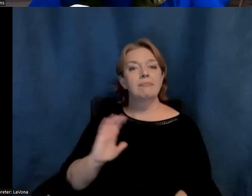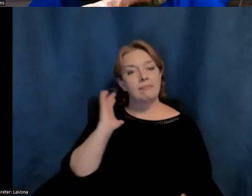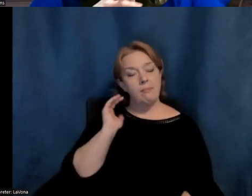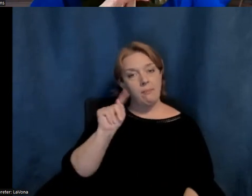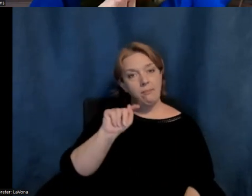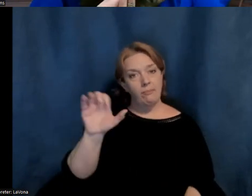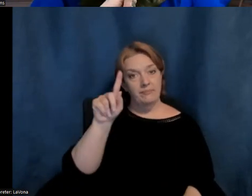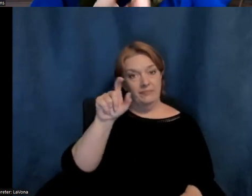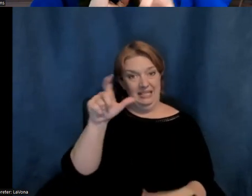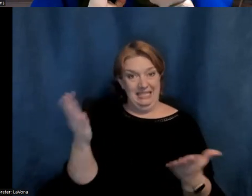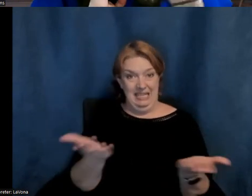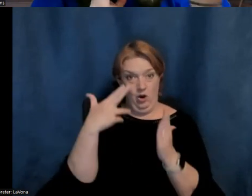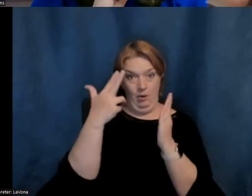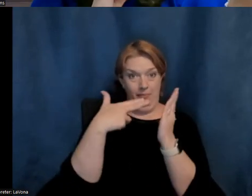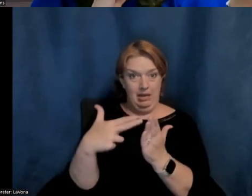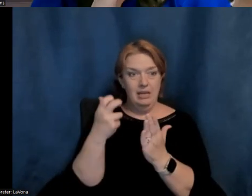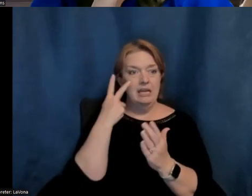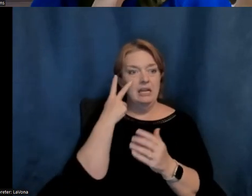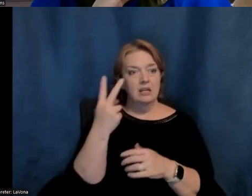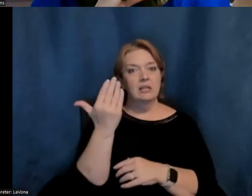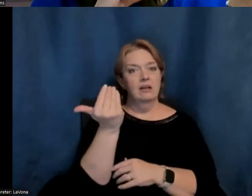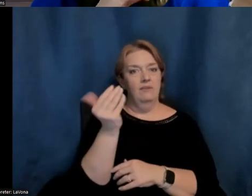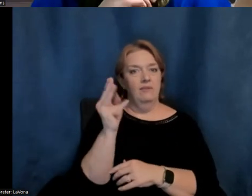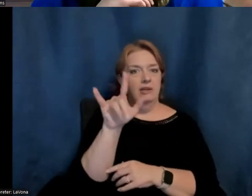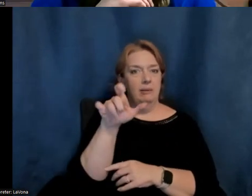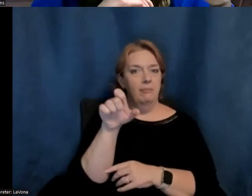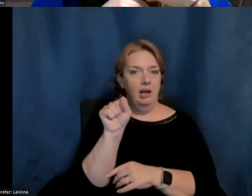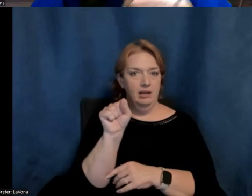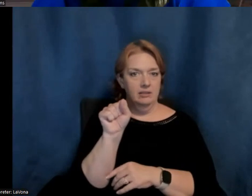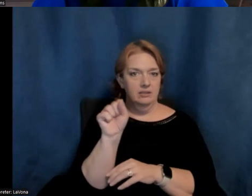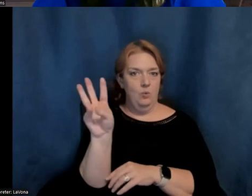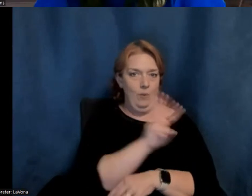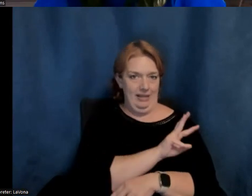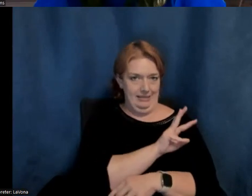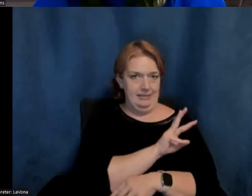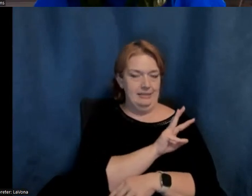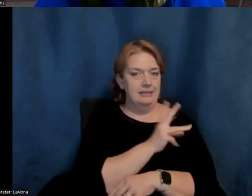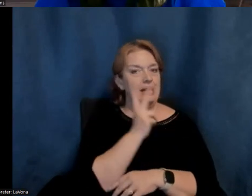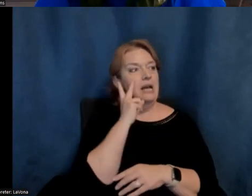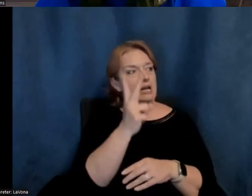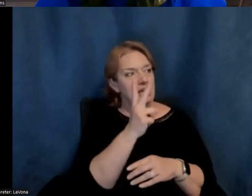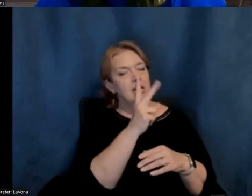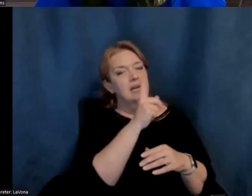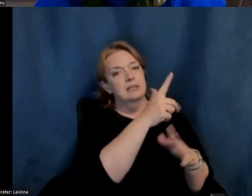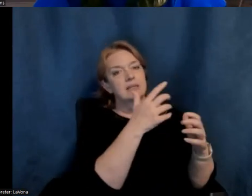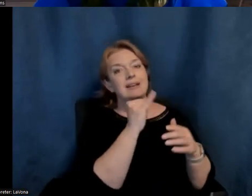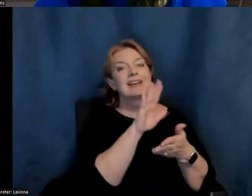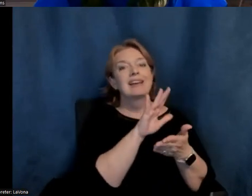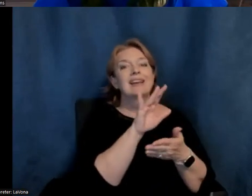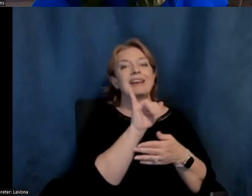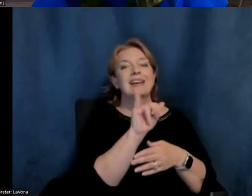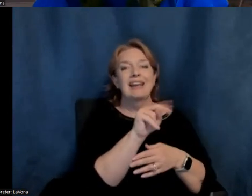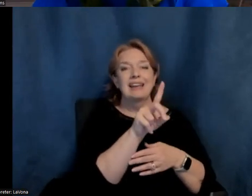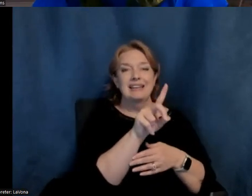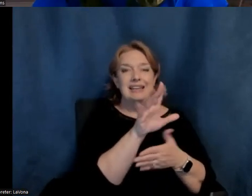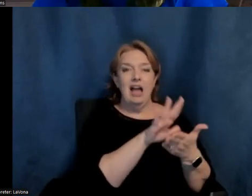on the ground, he could see 15 miles to the west. He could see the smokestacks at Indiana University.